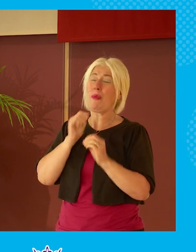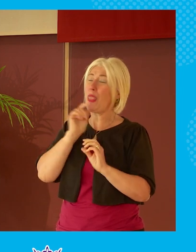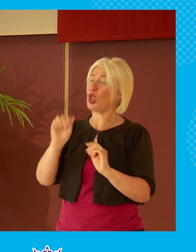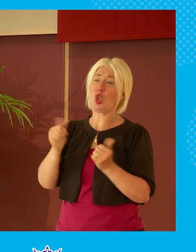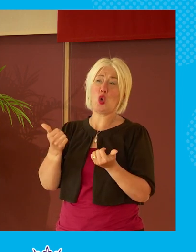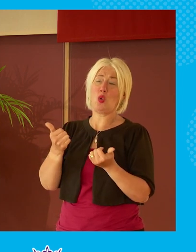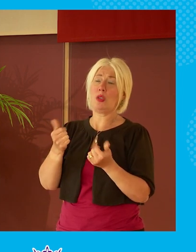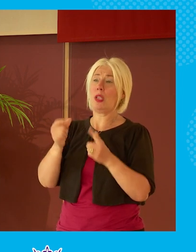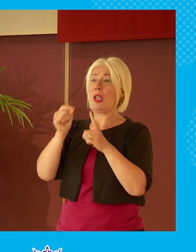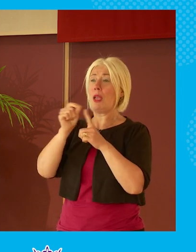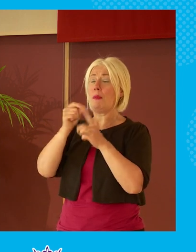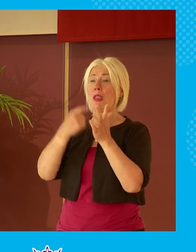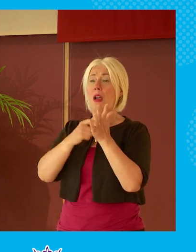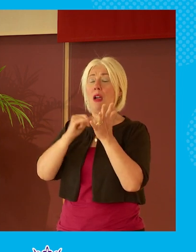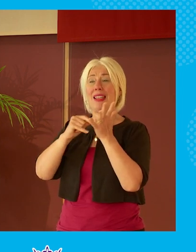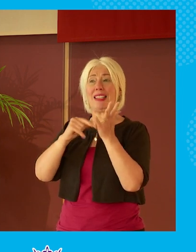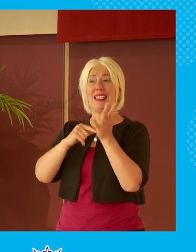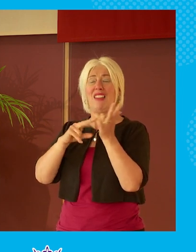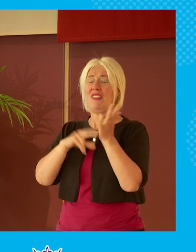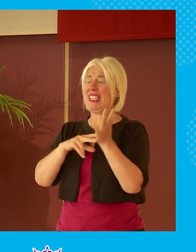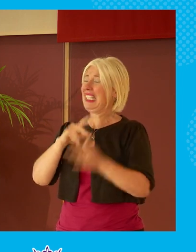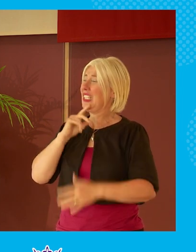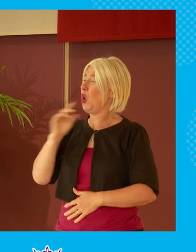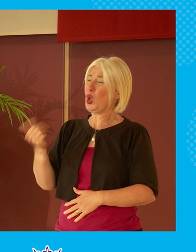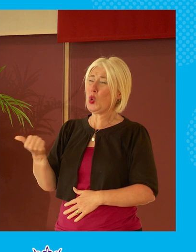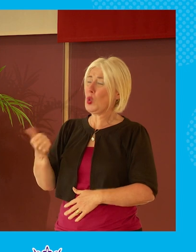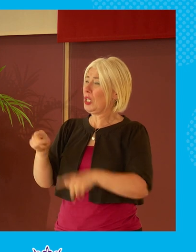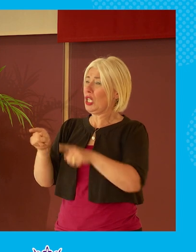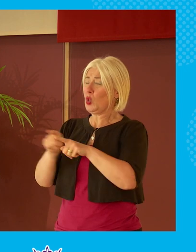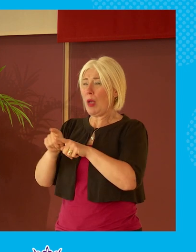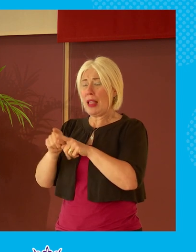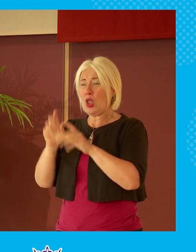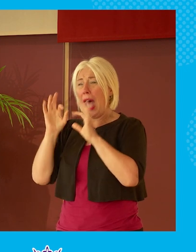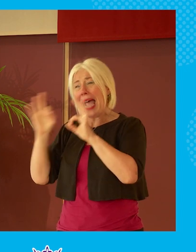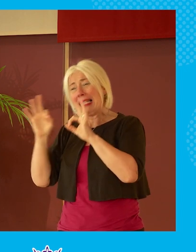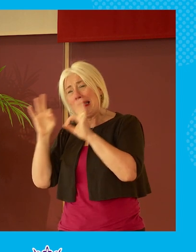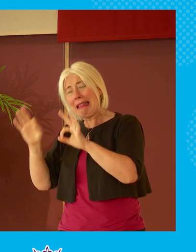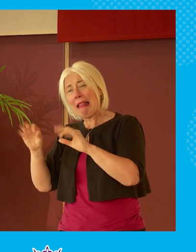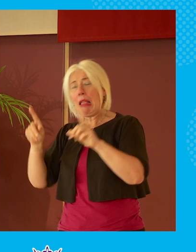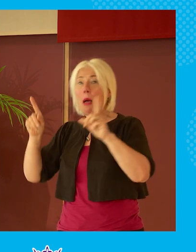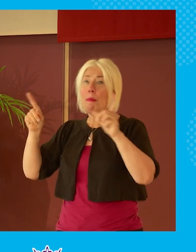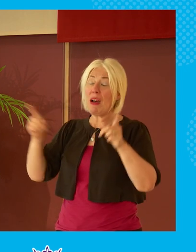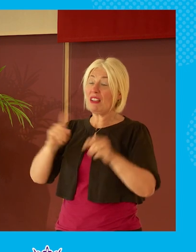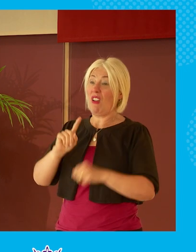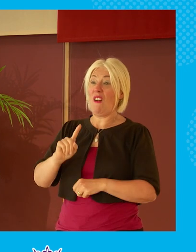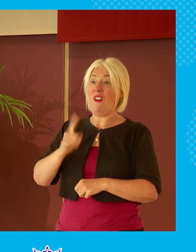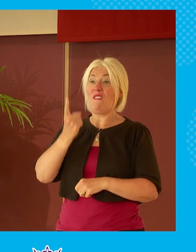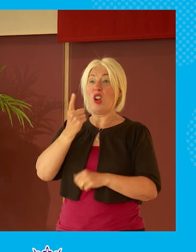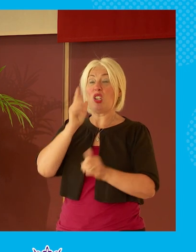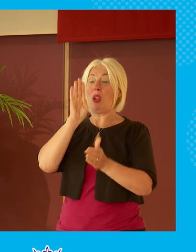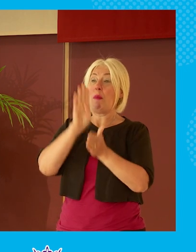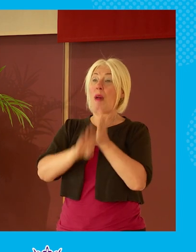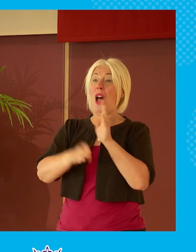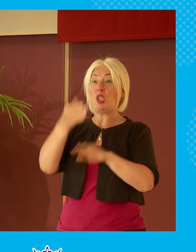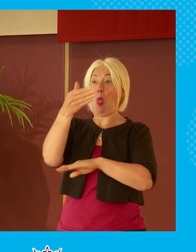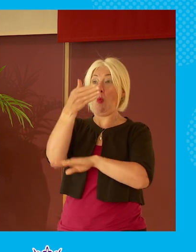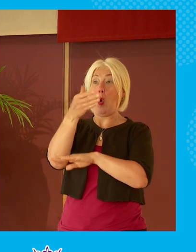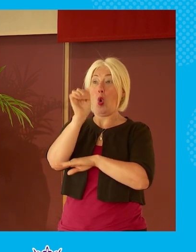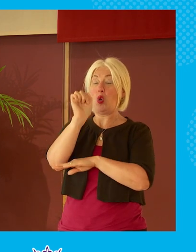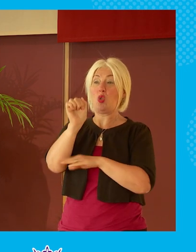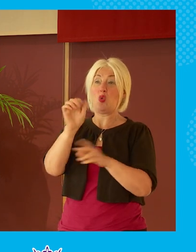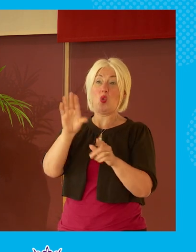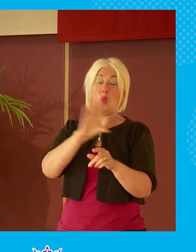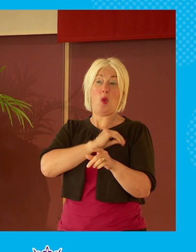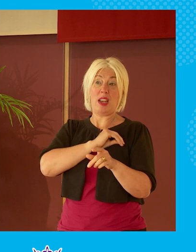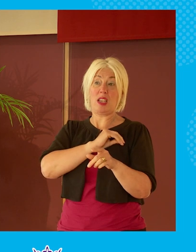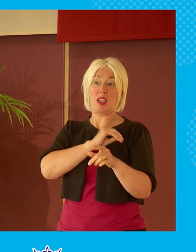prstv in different you know uh ways aren't aren't ideal but if in first past the post in general you know if you can as you